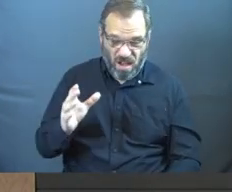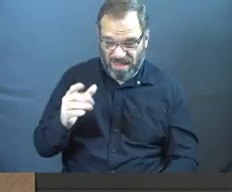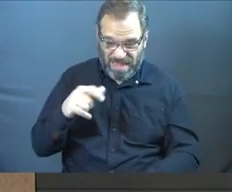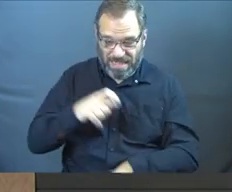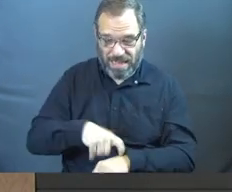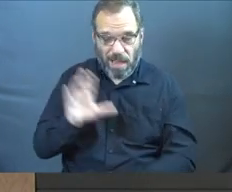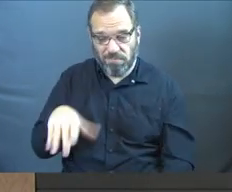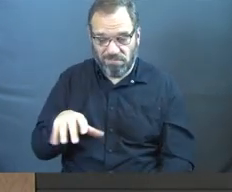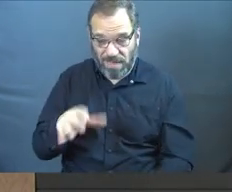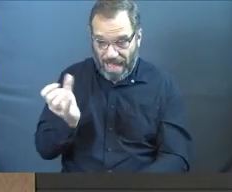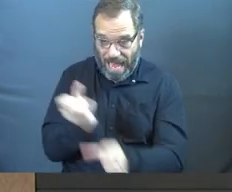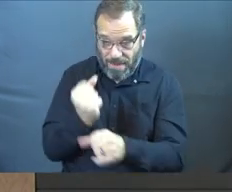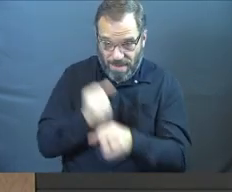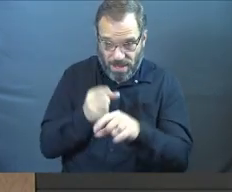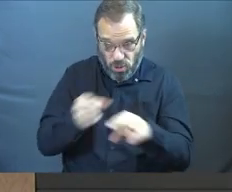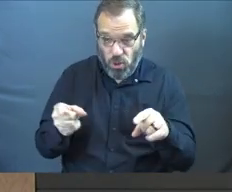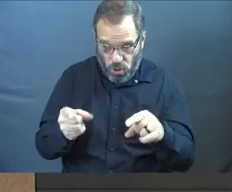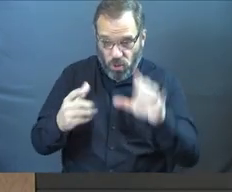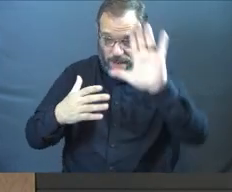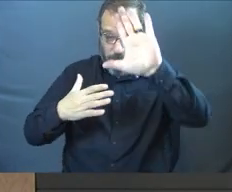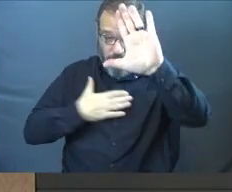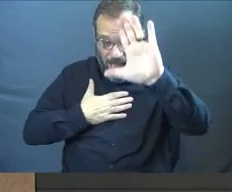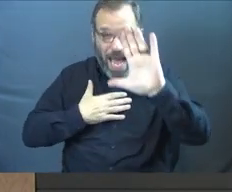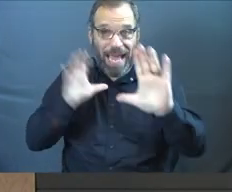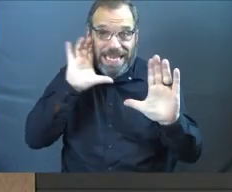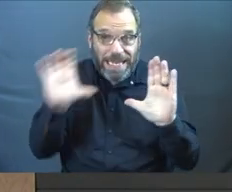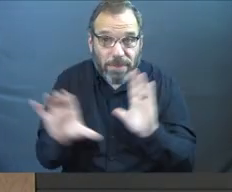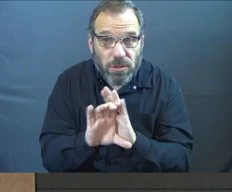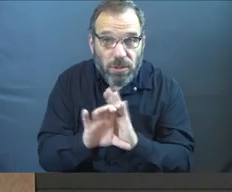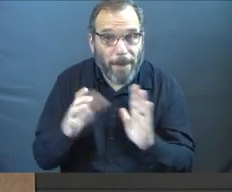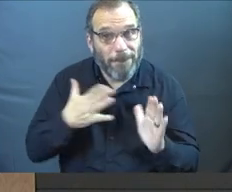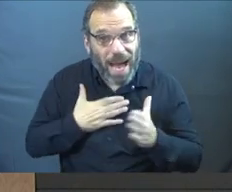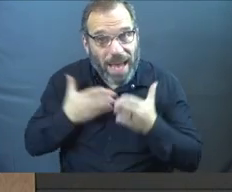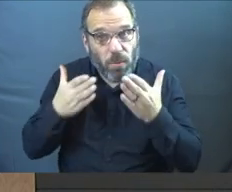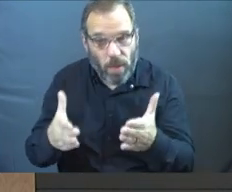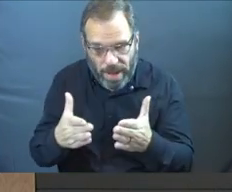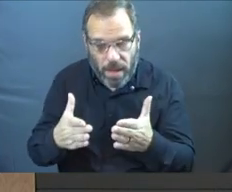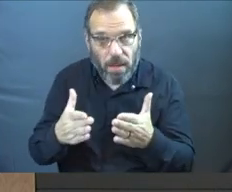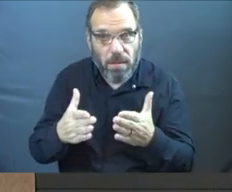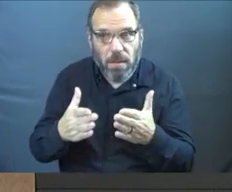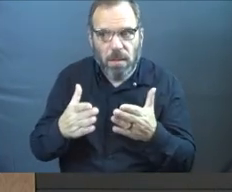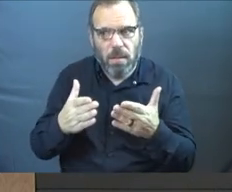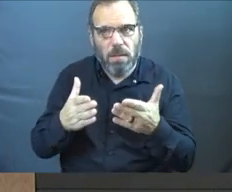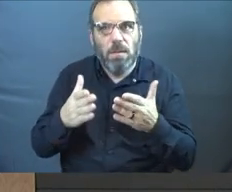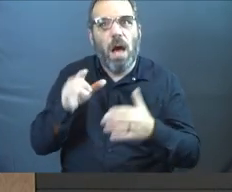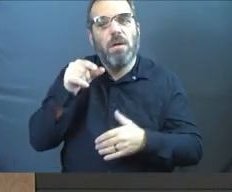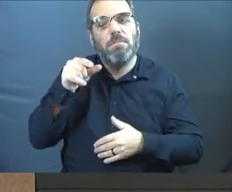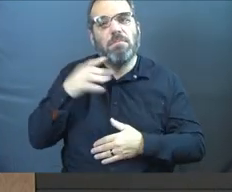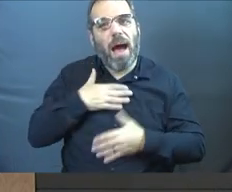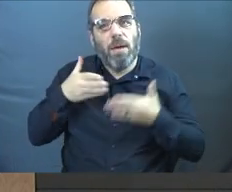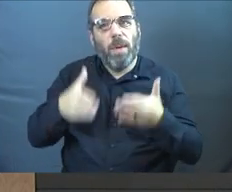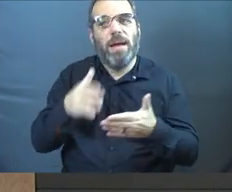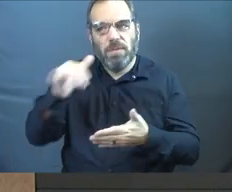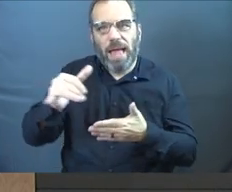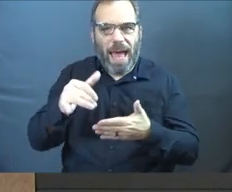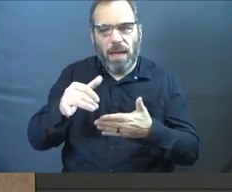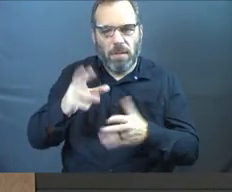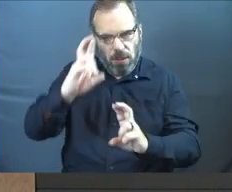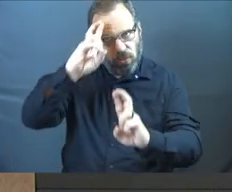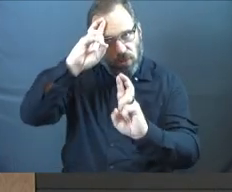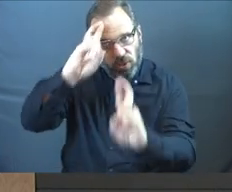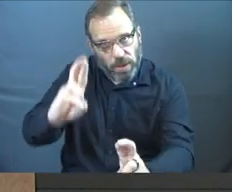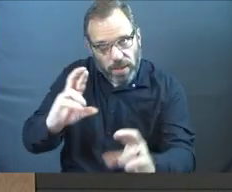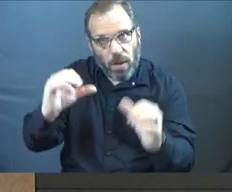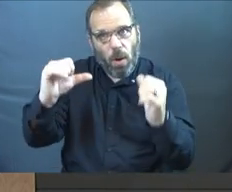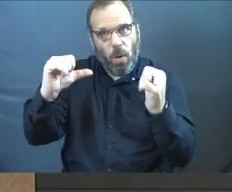this moment and says, I created you in the image of God. And because I created you in the image of God, that means you must be treated